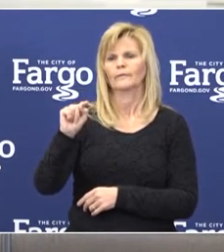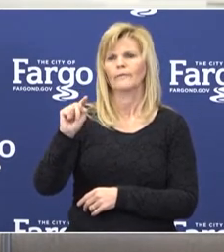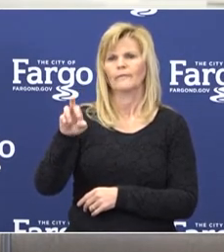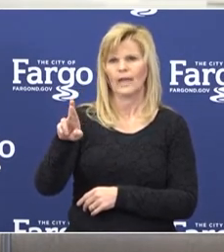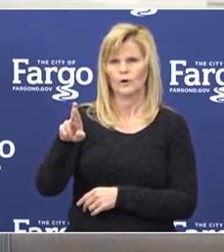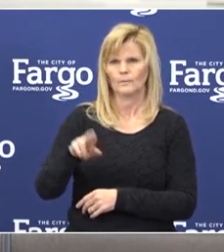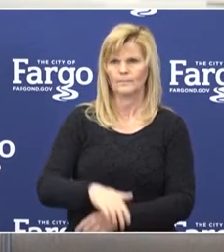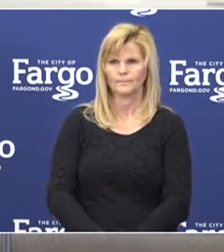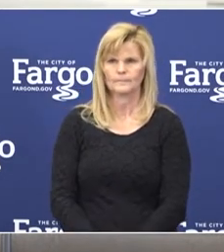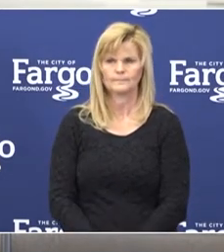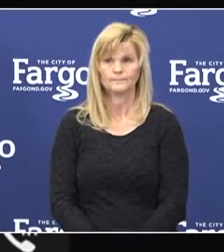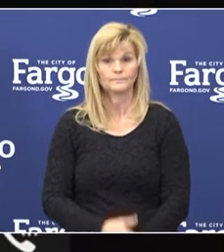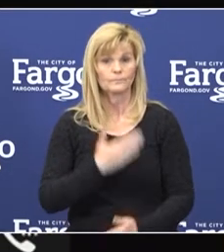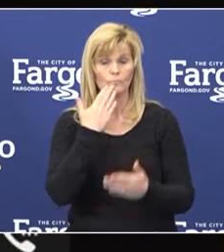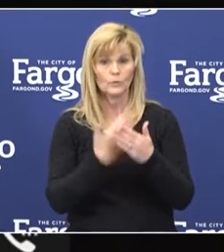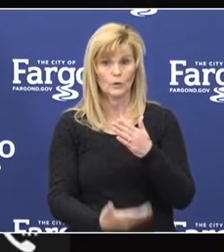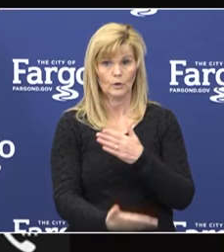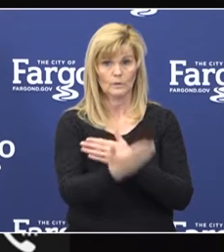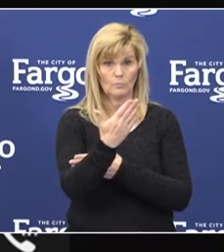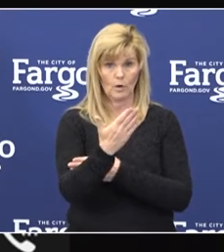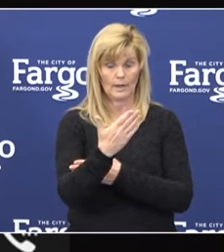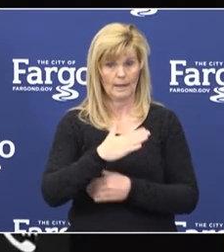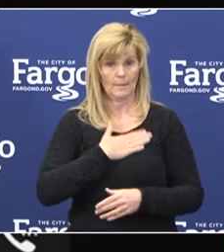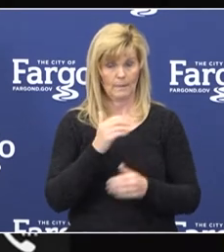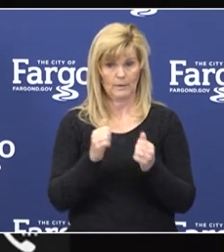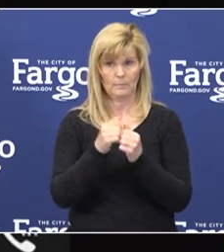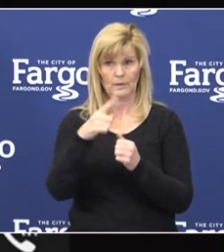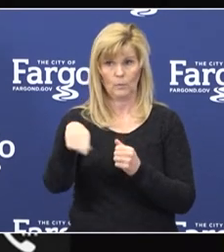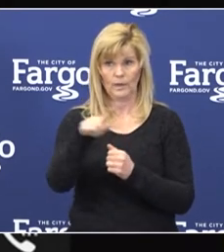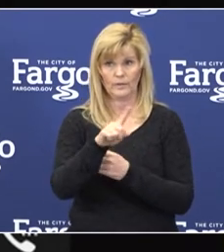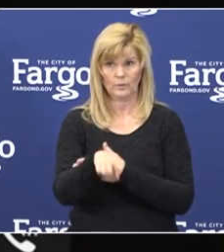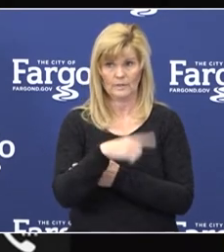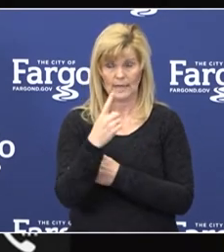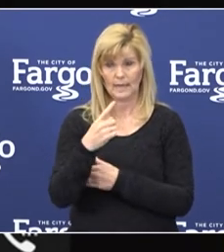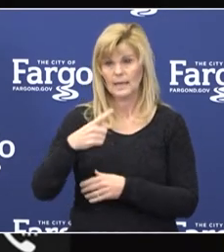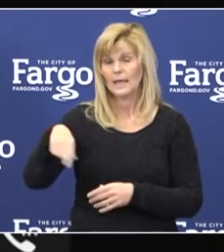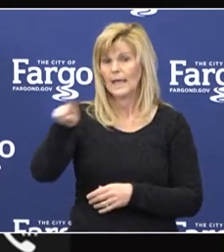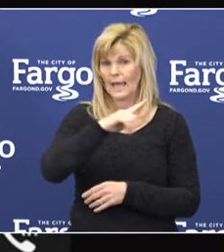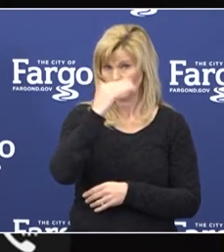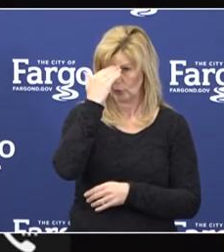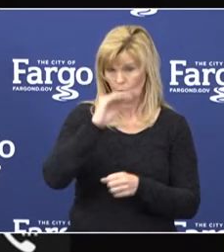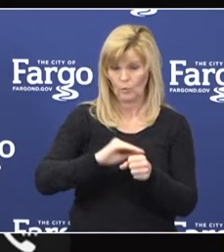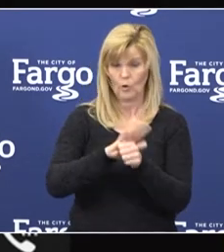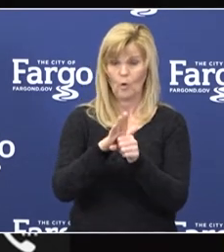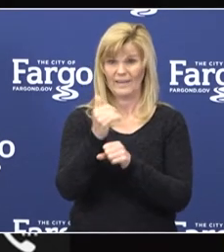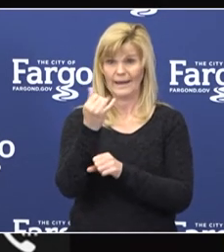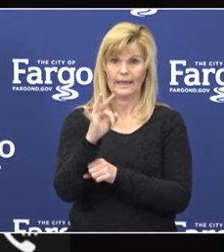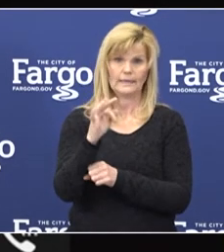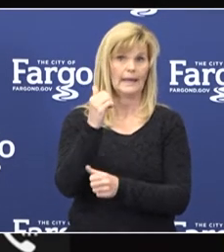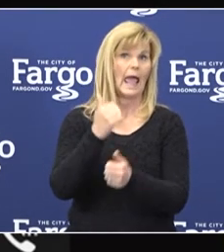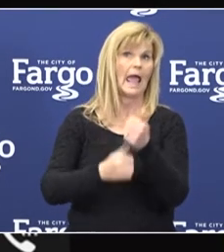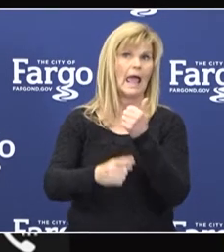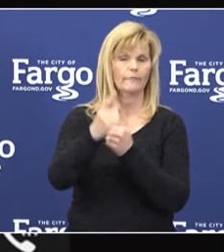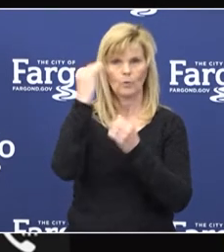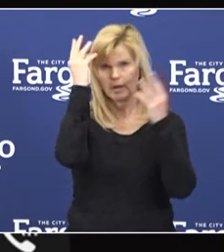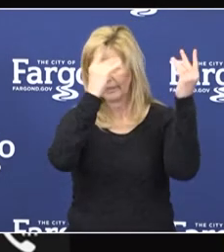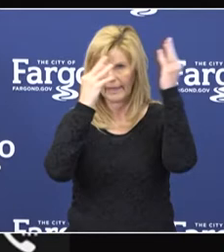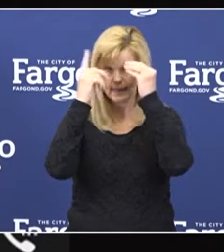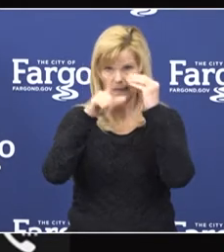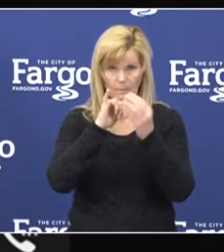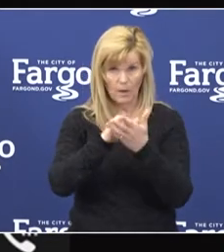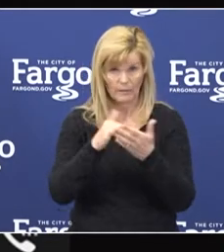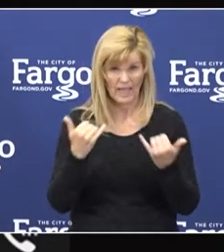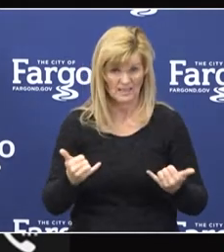Good morning. It's good to be with all of you again today. As we know, COVID-19 is on the top of everyone's mind these days.